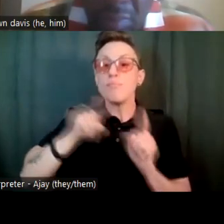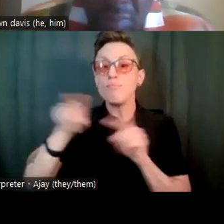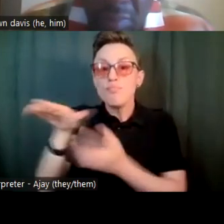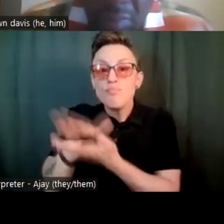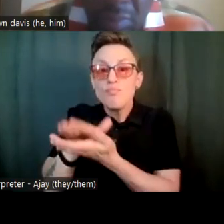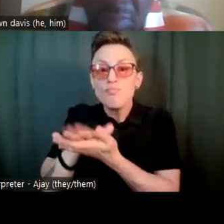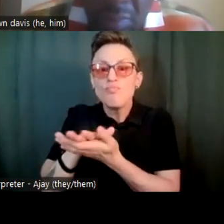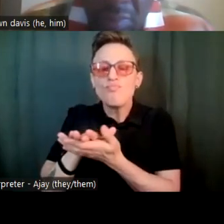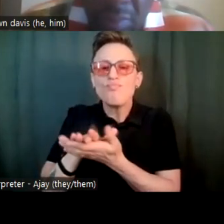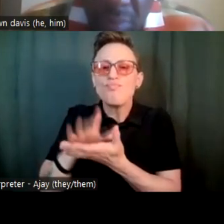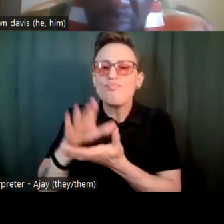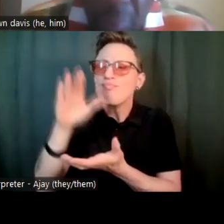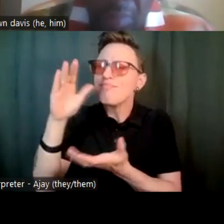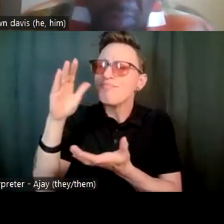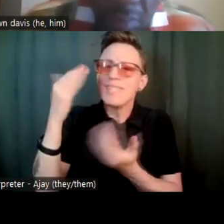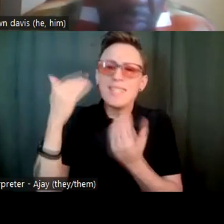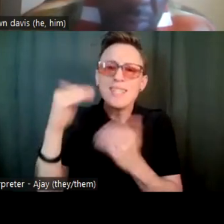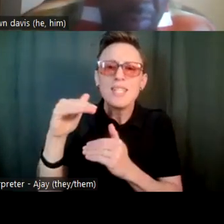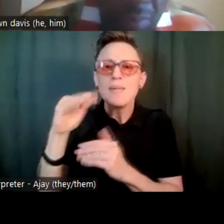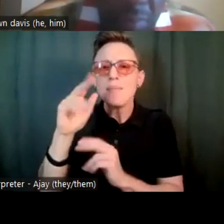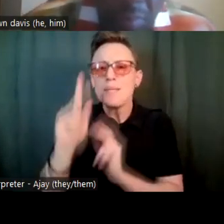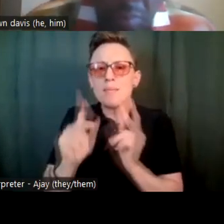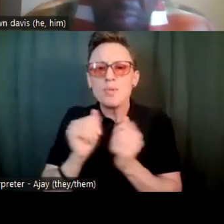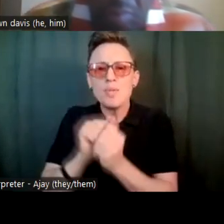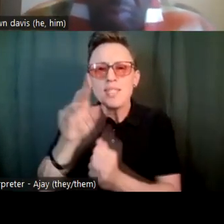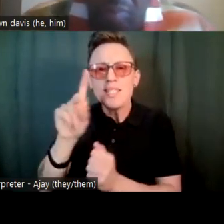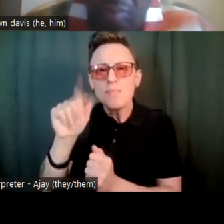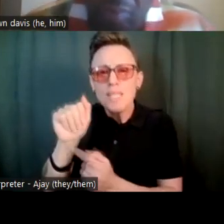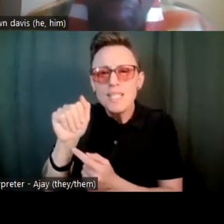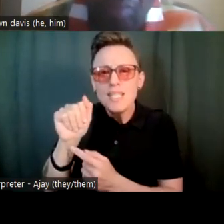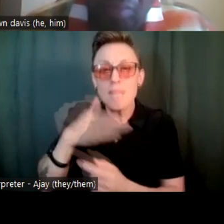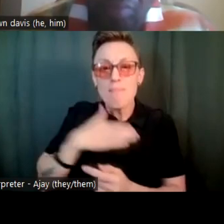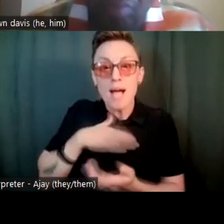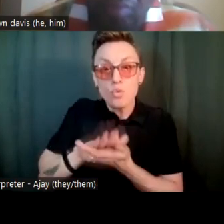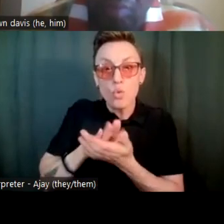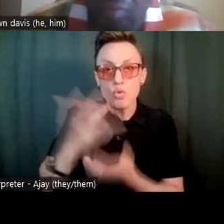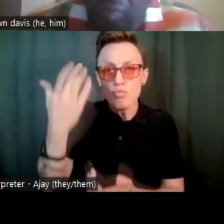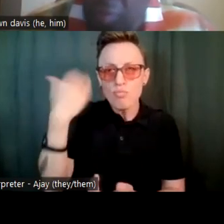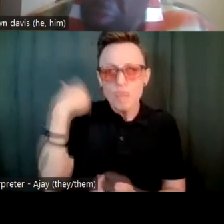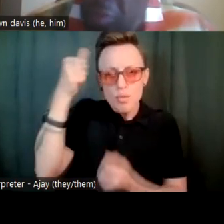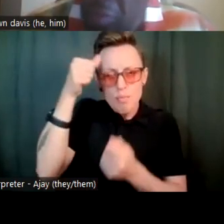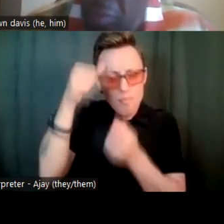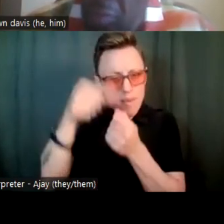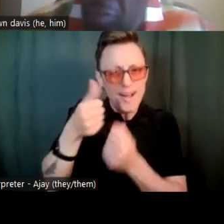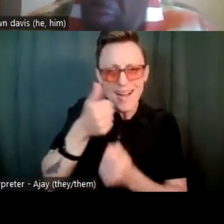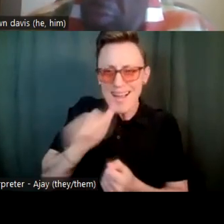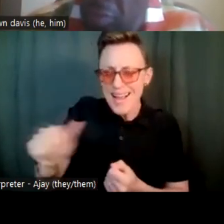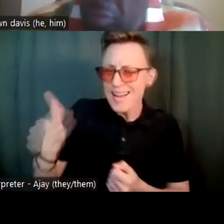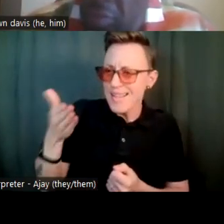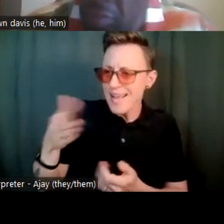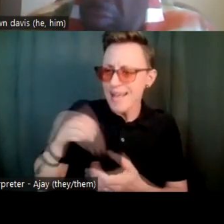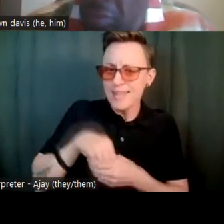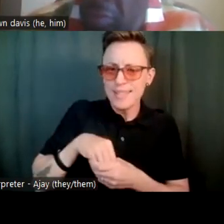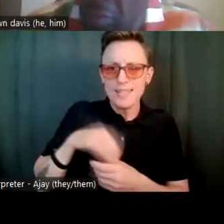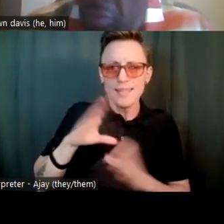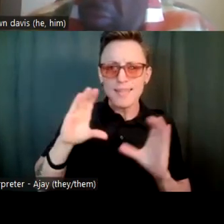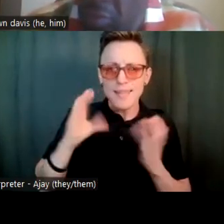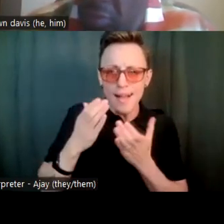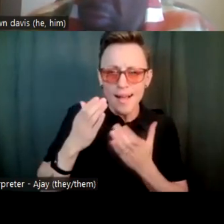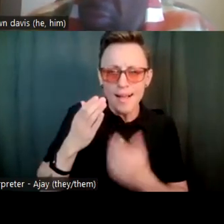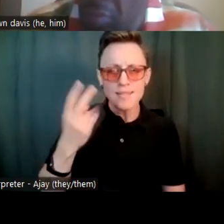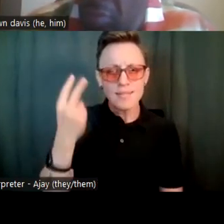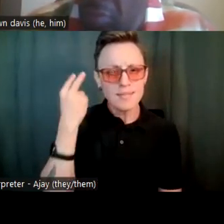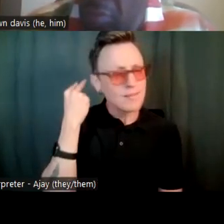children with disabilities at the school at all. I mean, I can't recall any or in the classroom. And so I